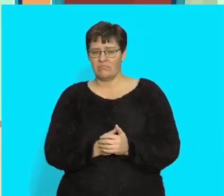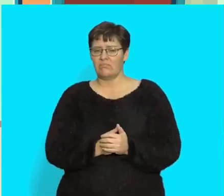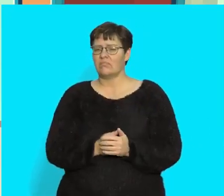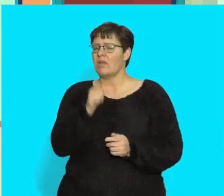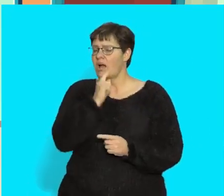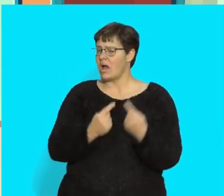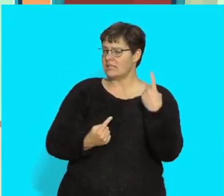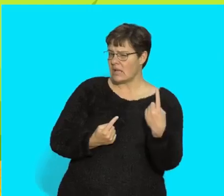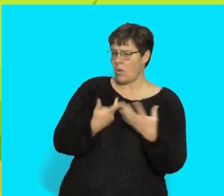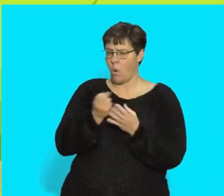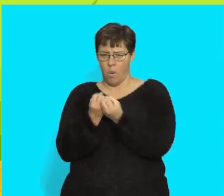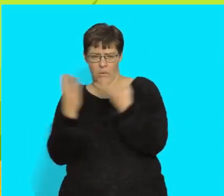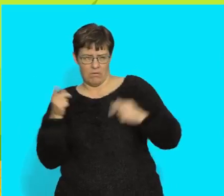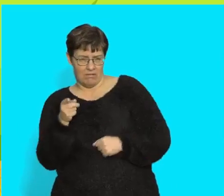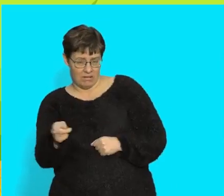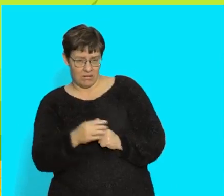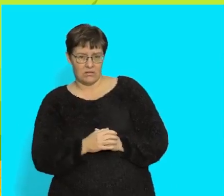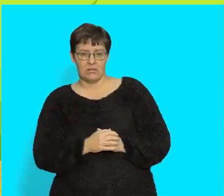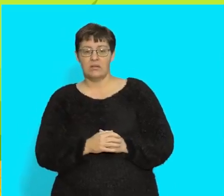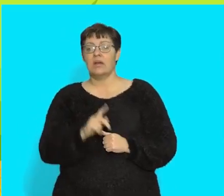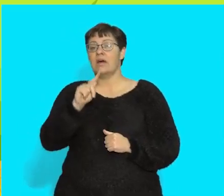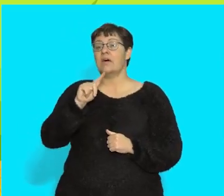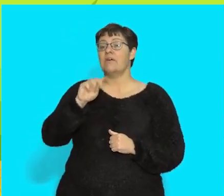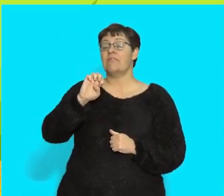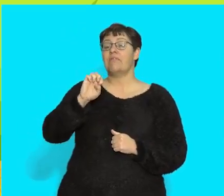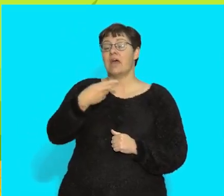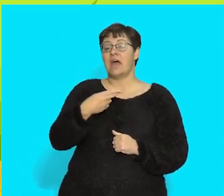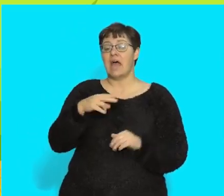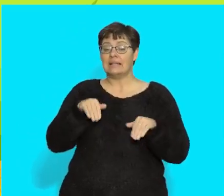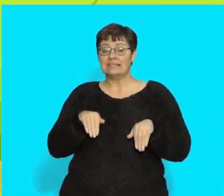or plural? The Dussies are cute.